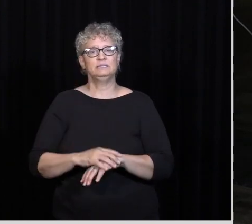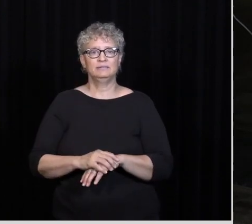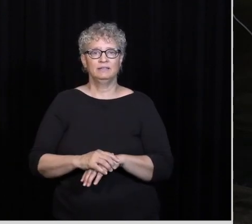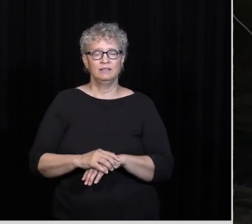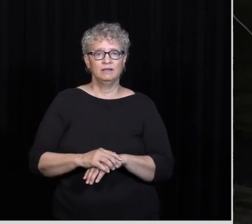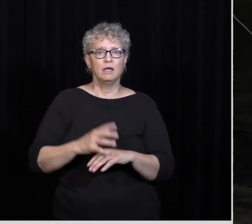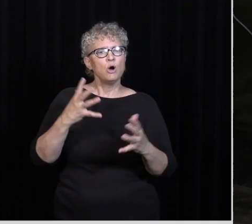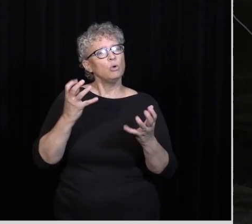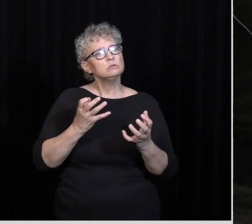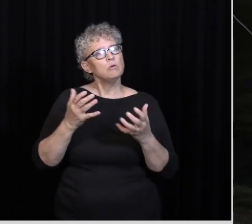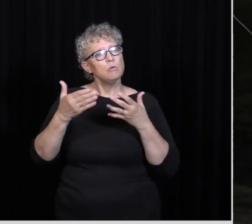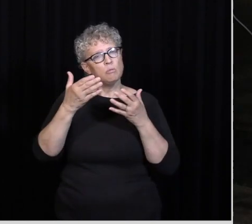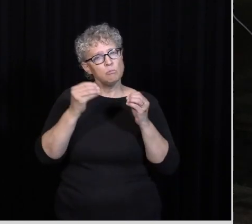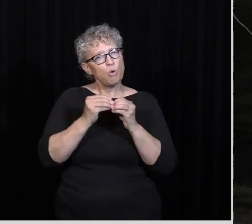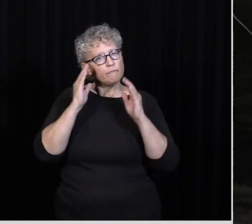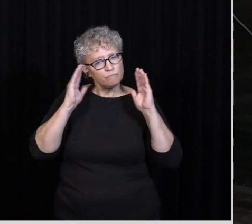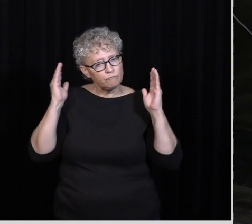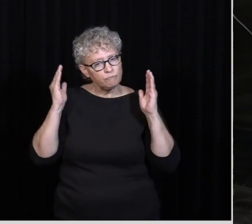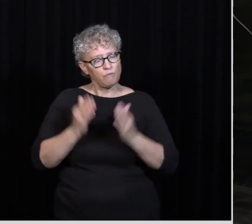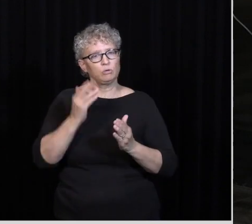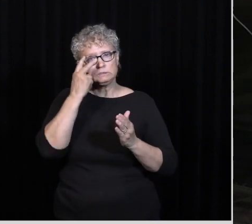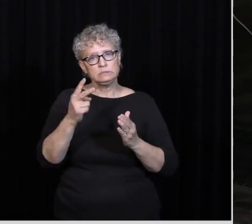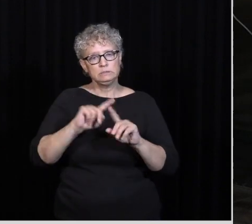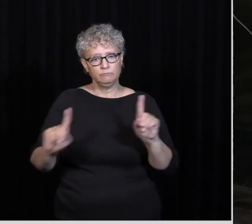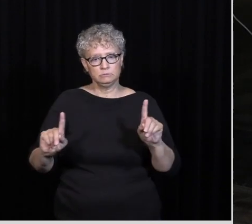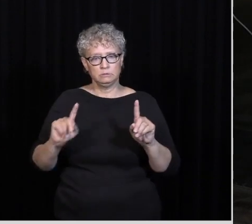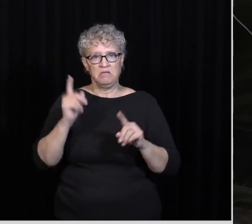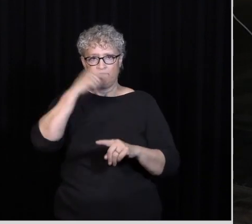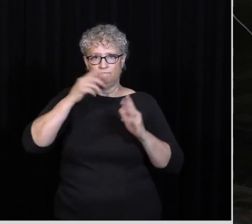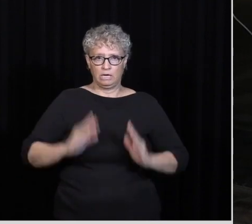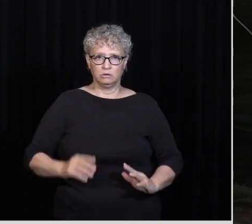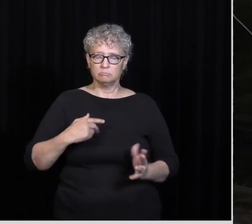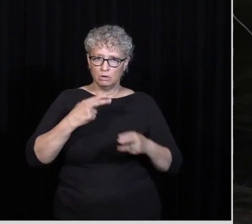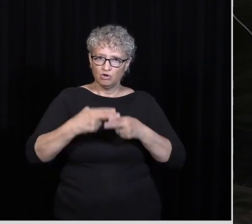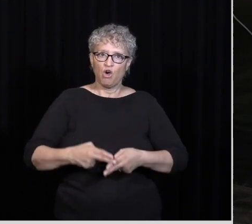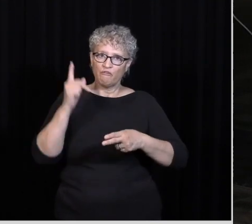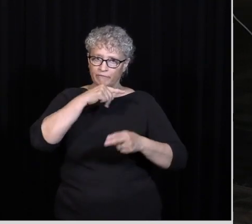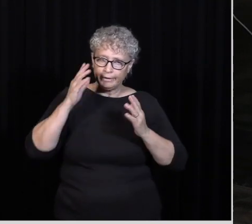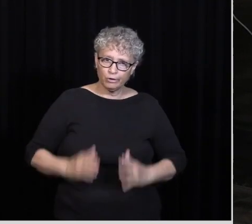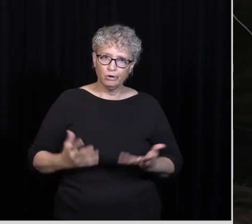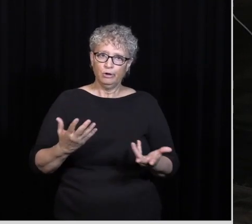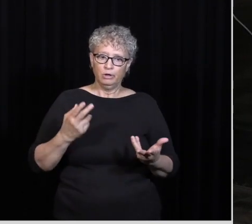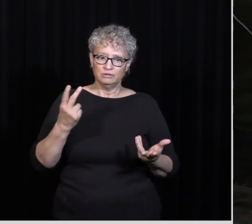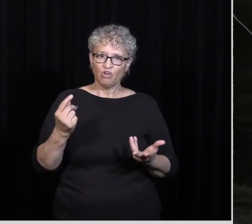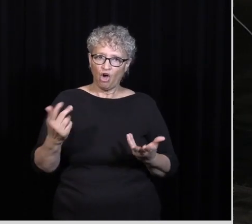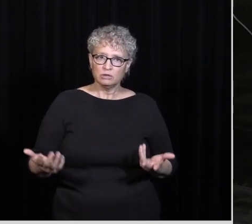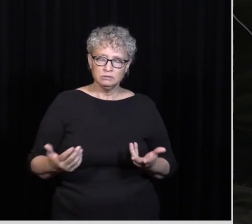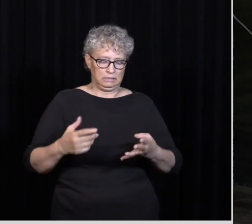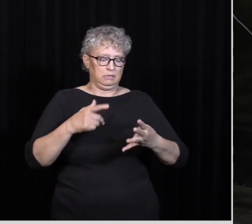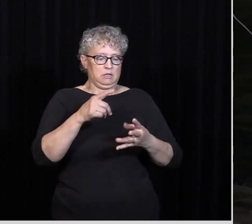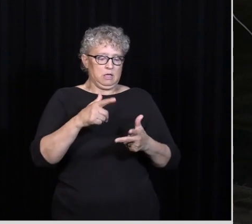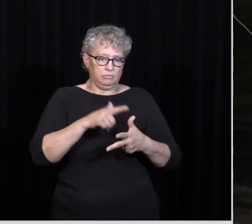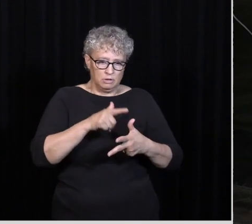to I want to look A little bit closer At this Because I want you guys To see the difference Fakers I'm going to call them Fakers We can call them Dogs The posers